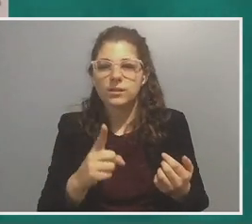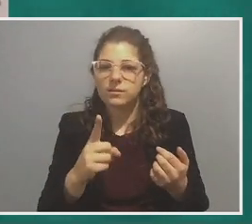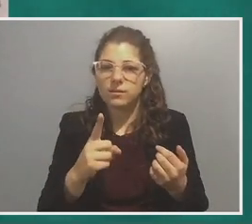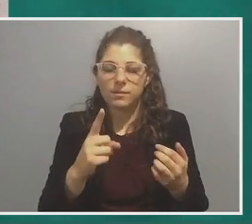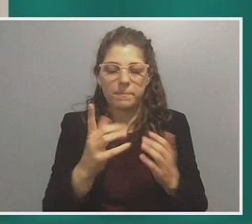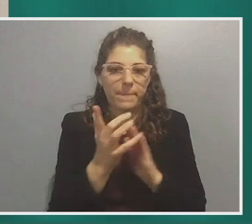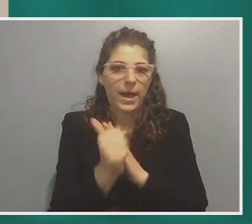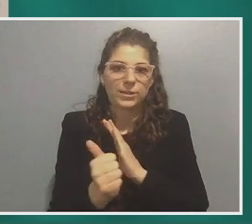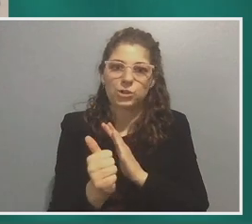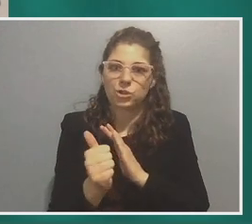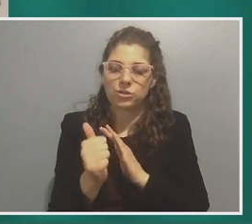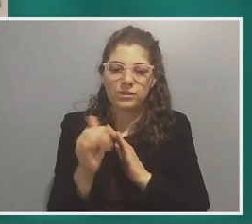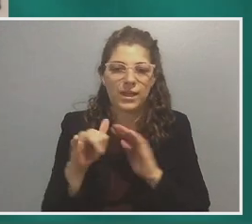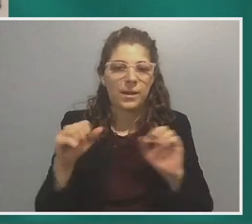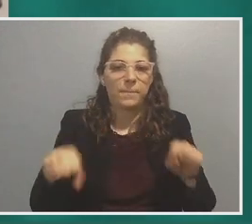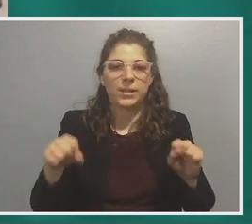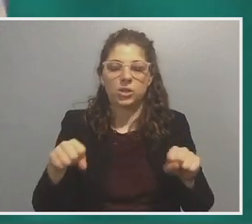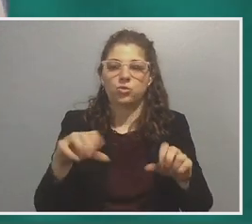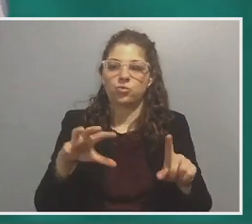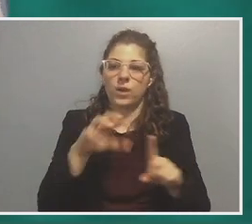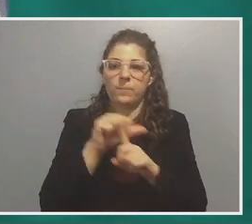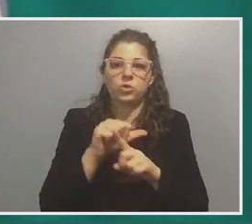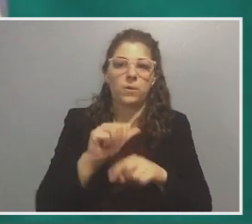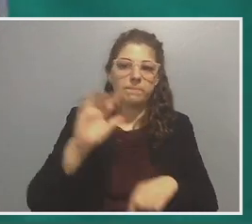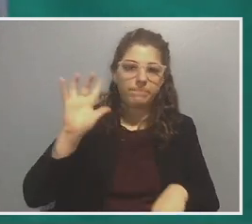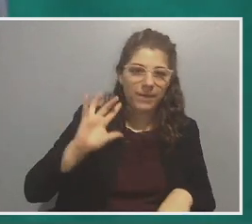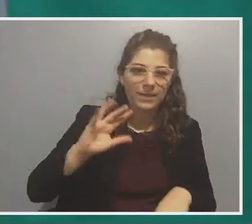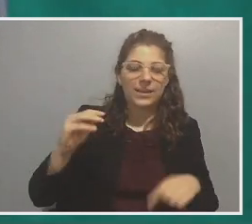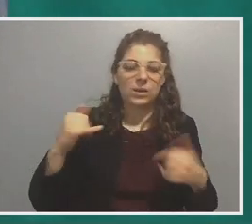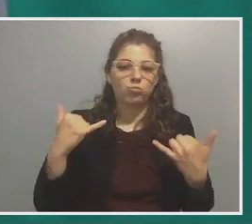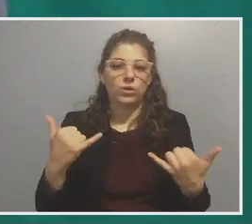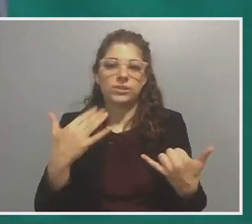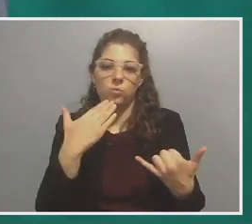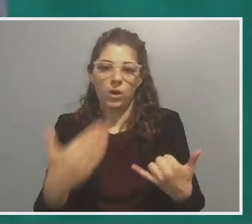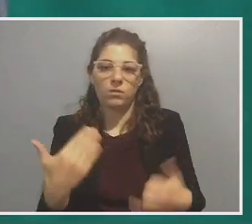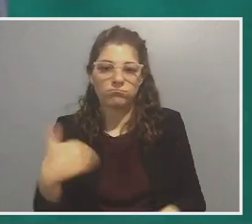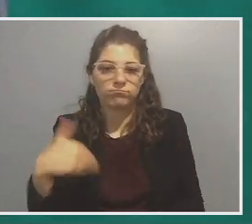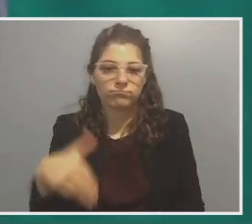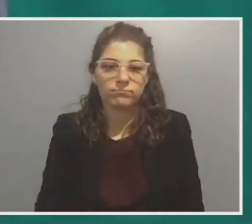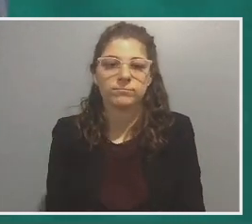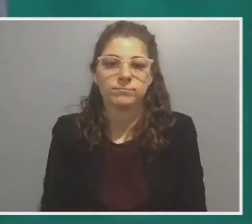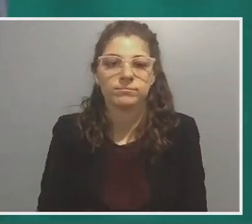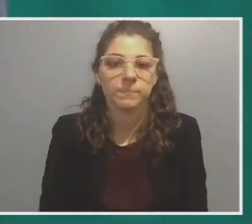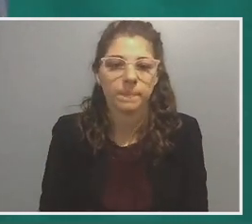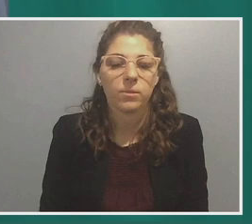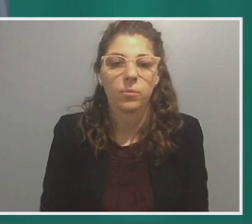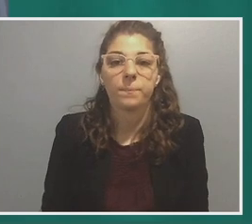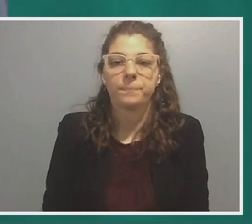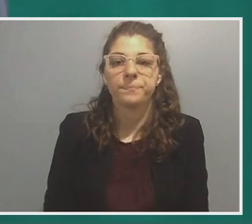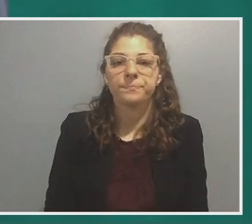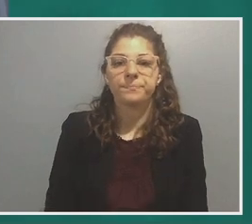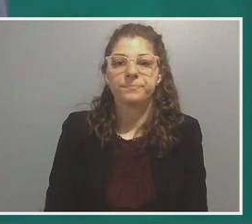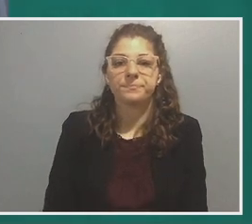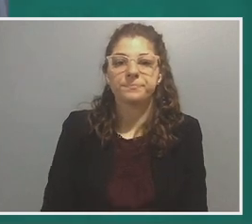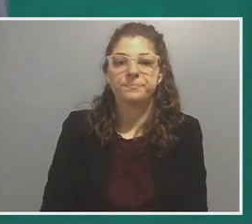that ability to capture past and present so well. Thank you so much. That's very kind. Uh,